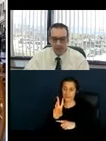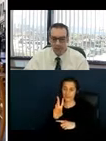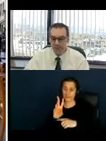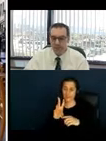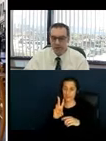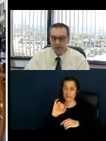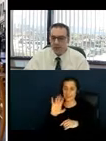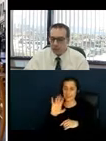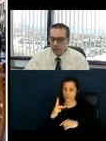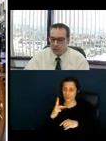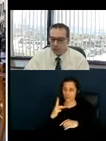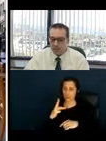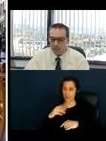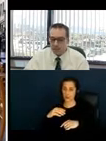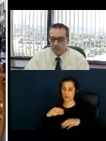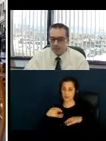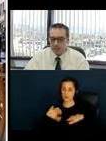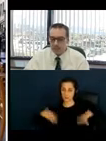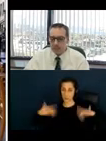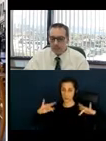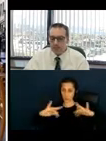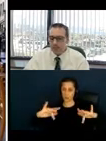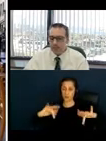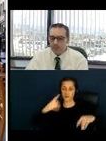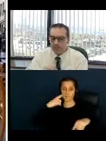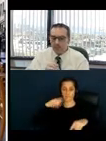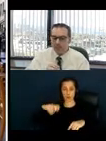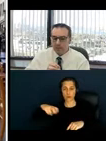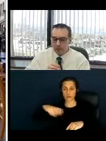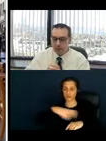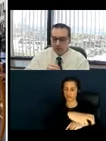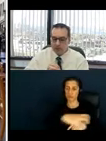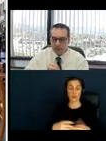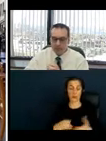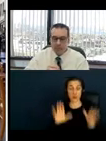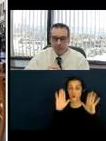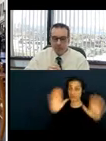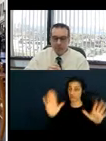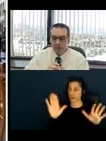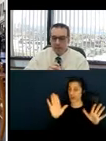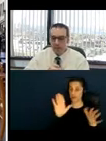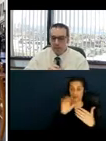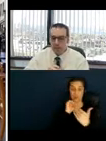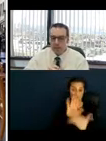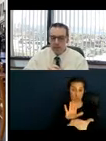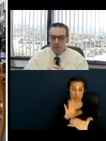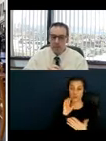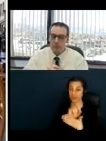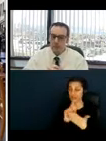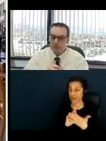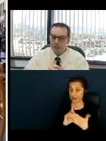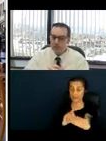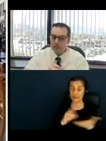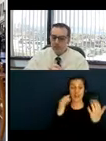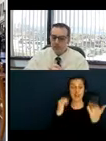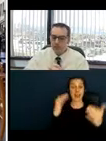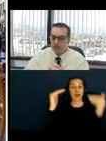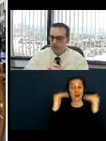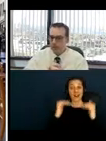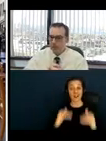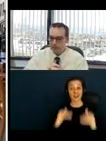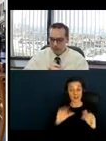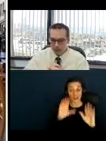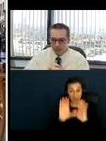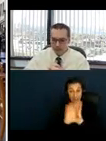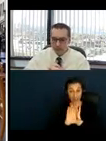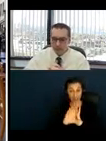But it is a great design choice. Now let's look at the second photo on this slide. It shows two tables with two benches under